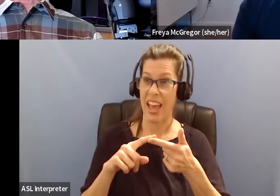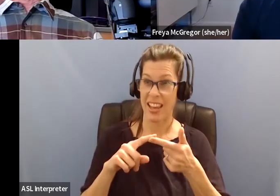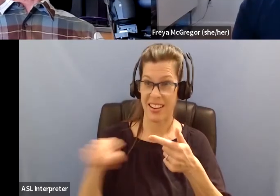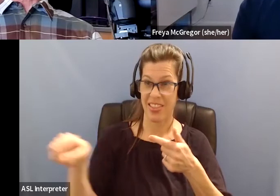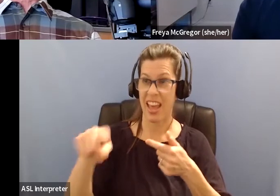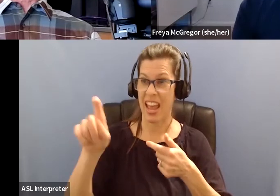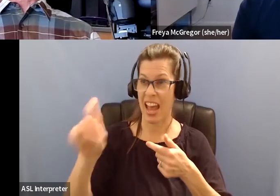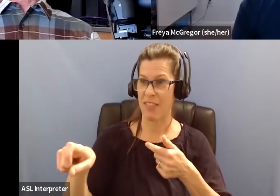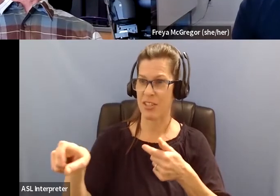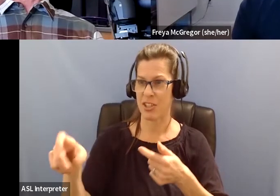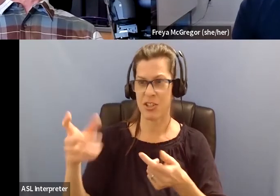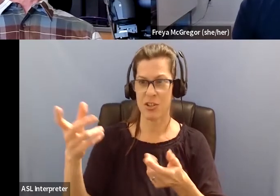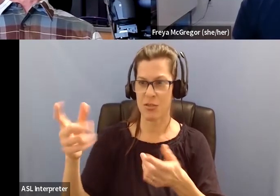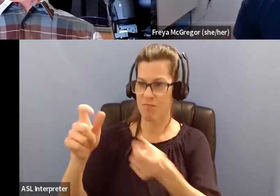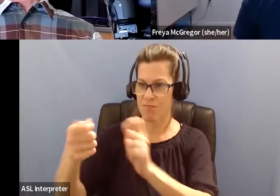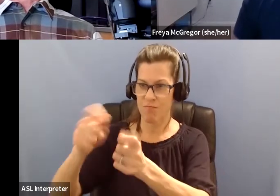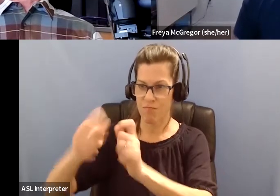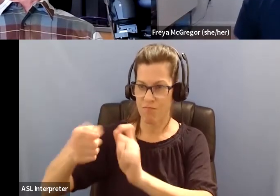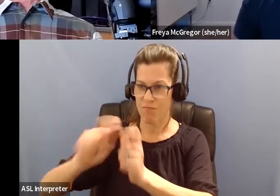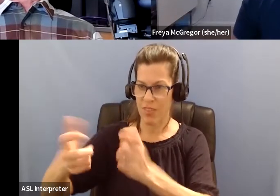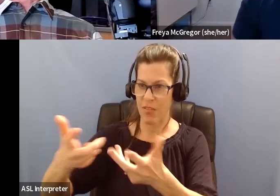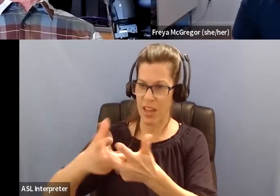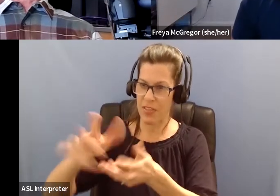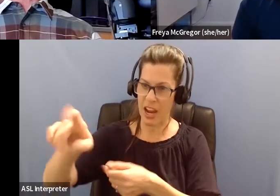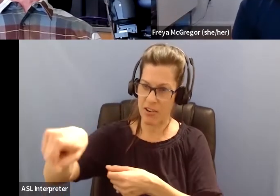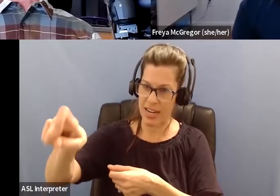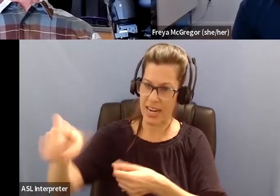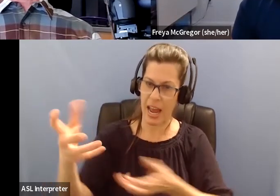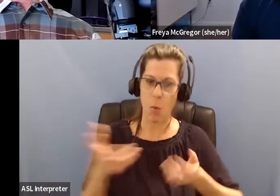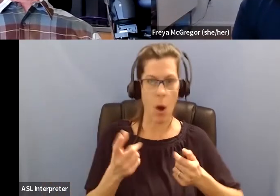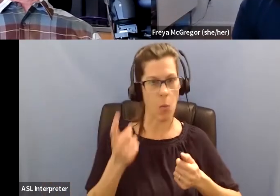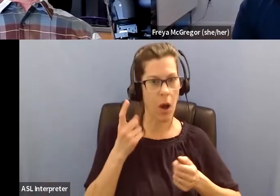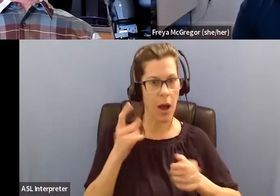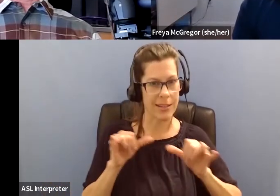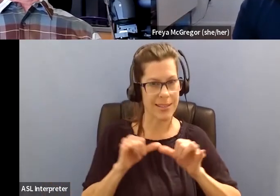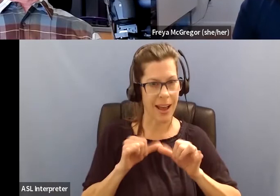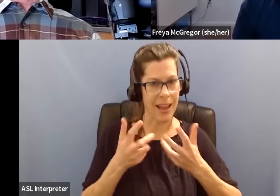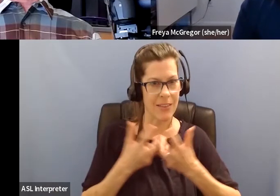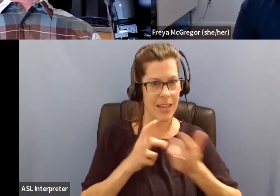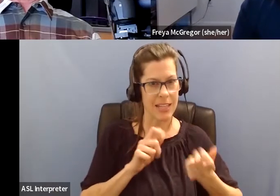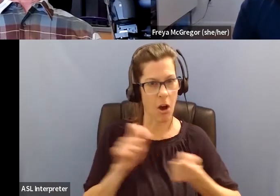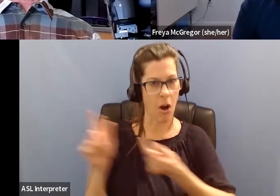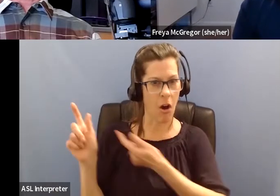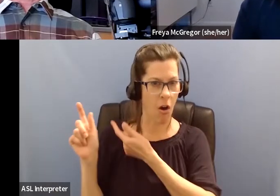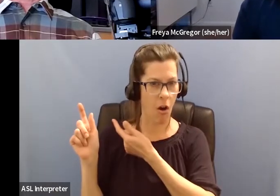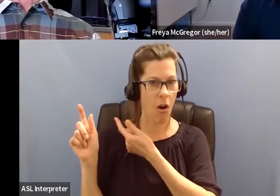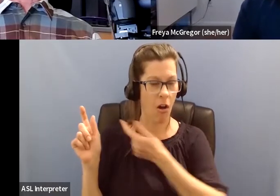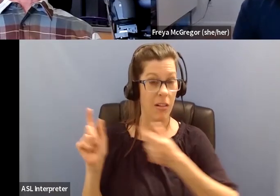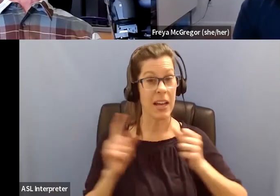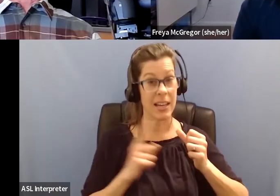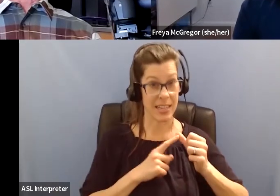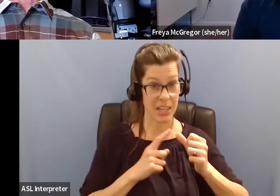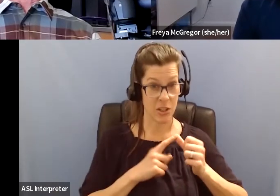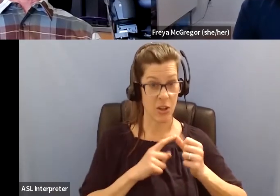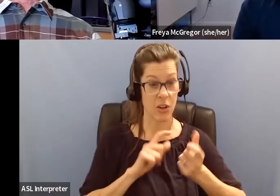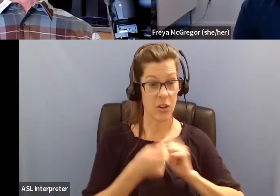So, we'll talk about this a little bit later, but the initial adaptive equipment